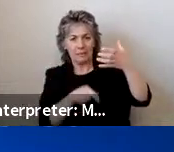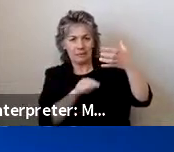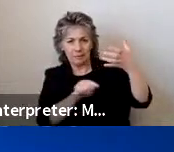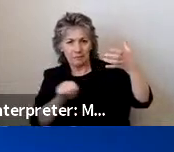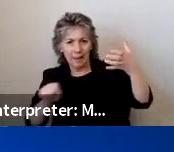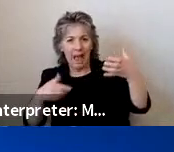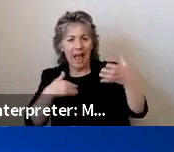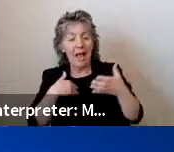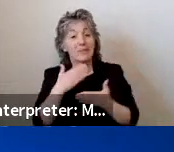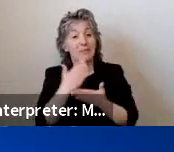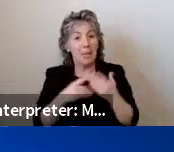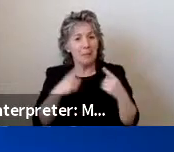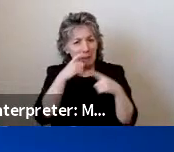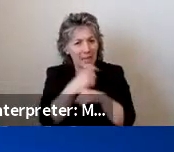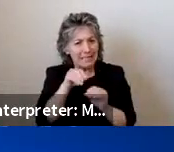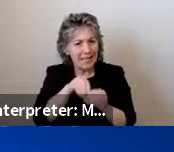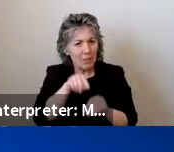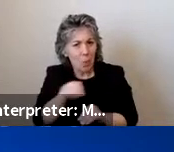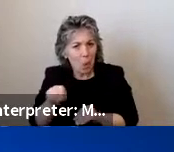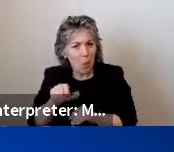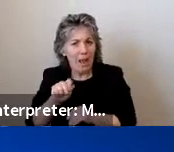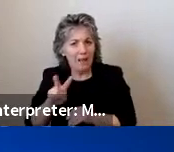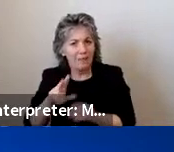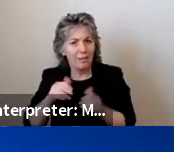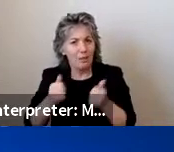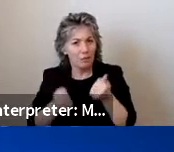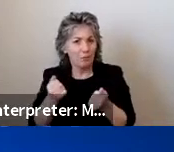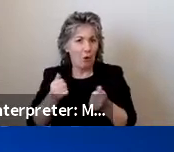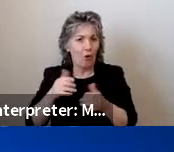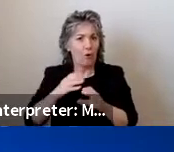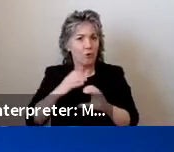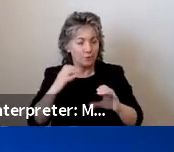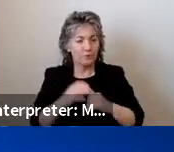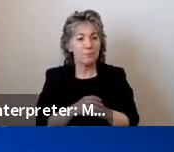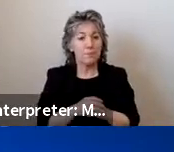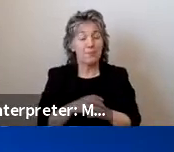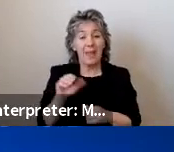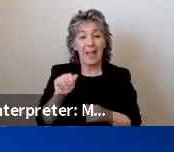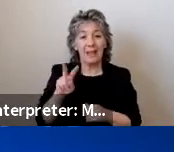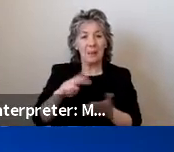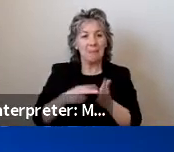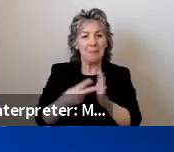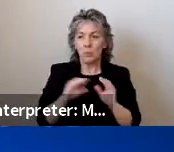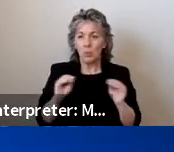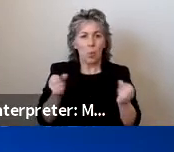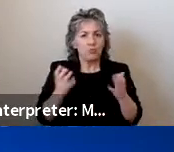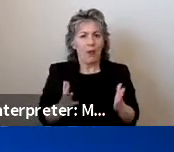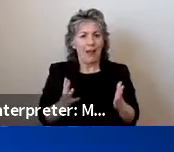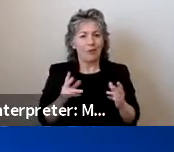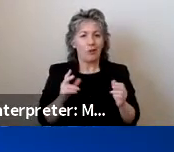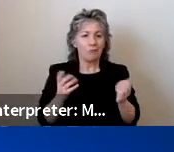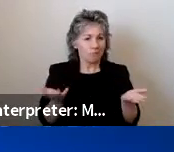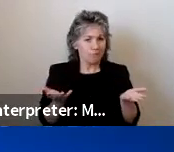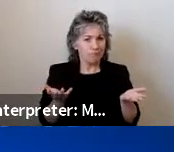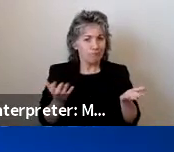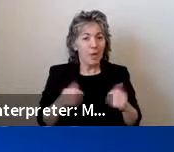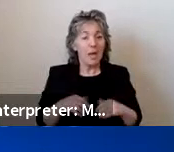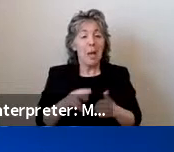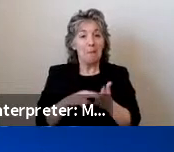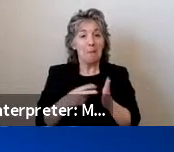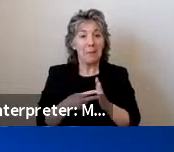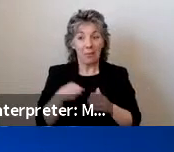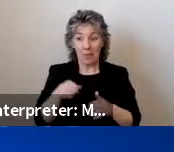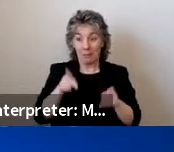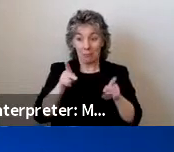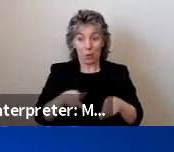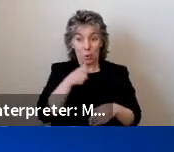We'll be focusing on level five autonomy, which is essentially a driverless vehicle. These vehicles do not require an occupant to be able to